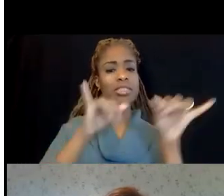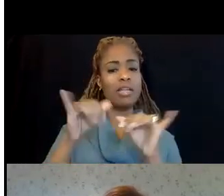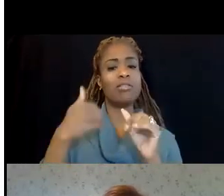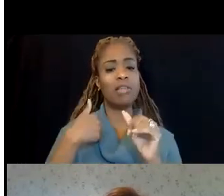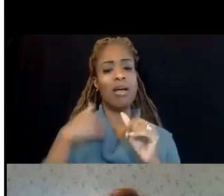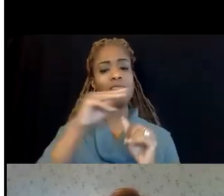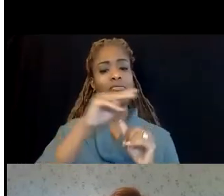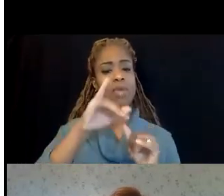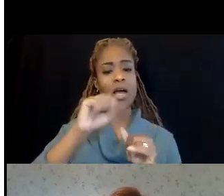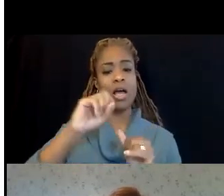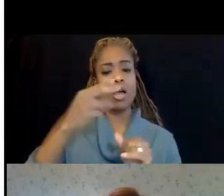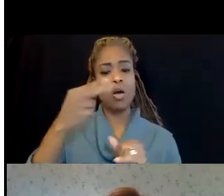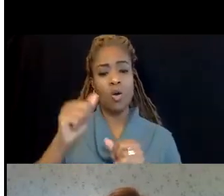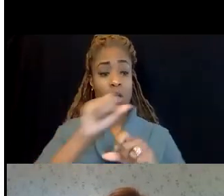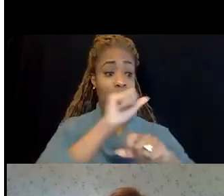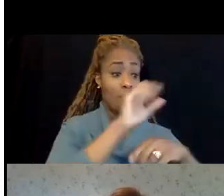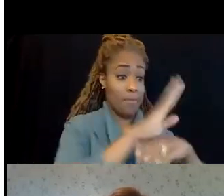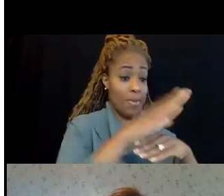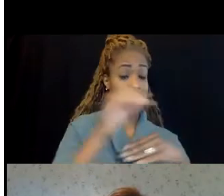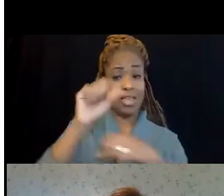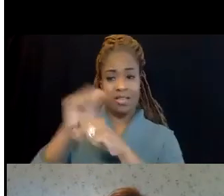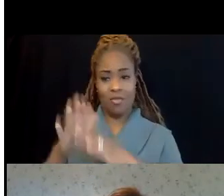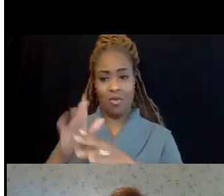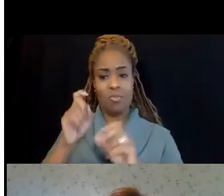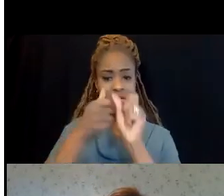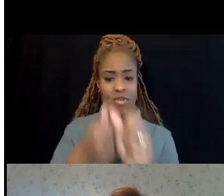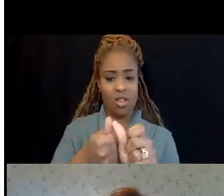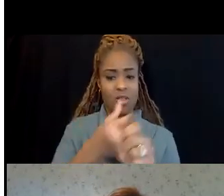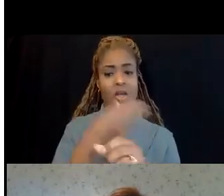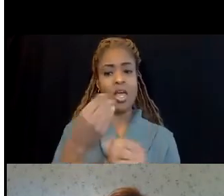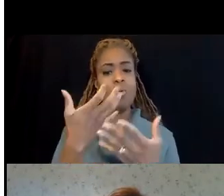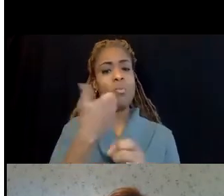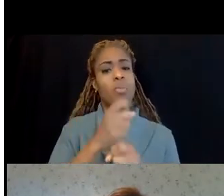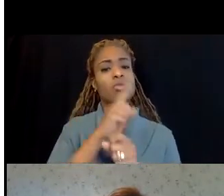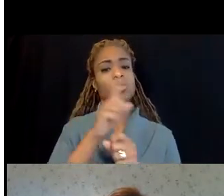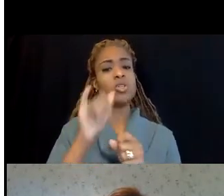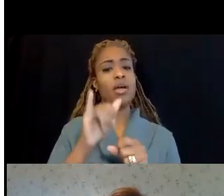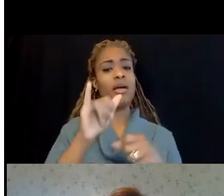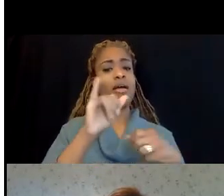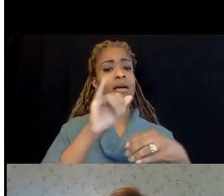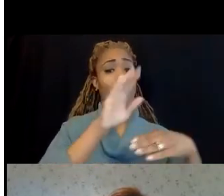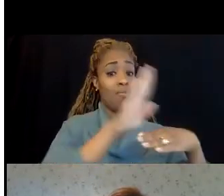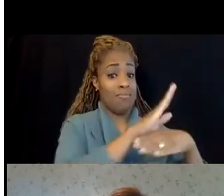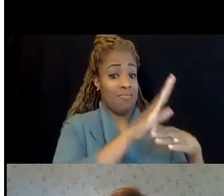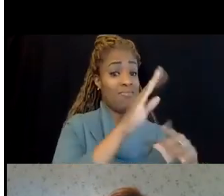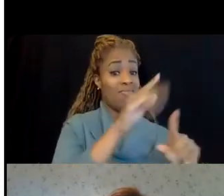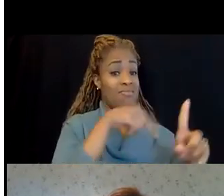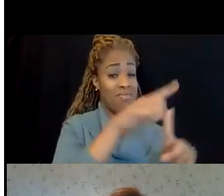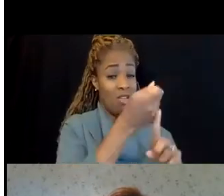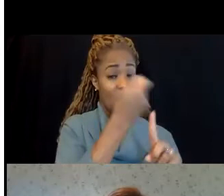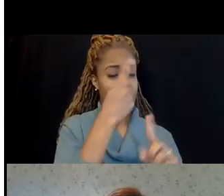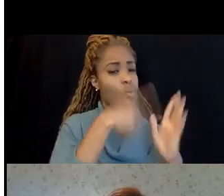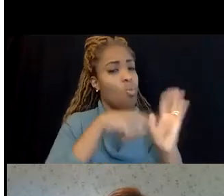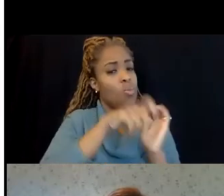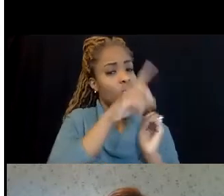employers and employees need to follow. And we want to make sure that employers understand what are they